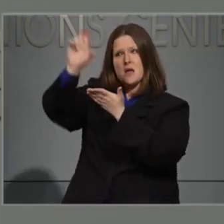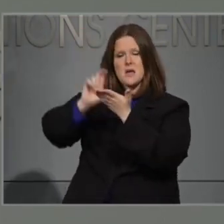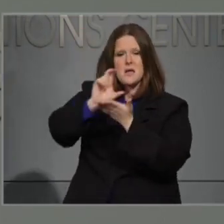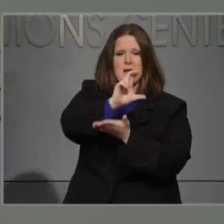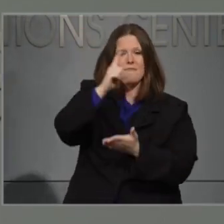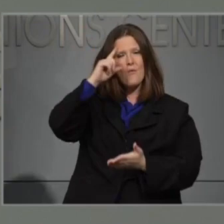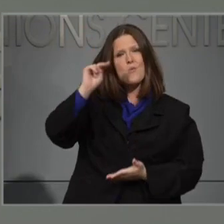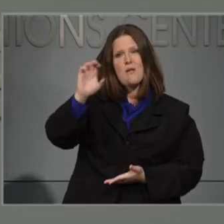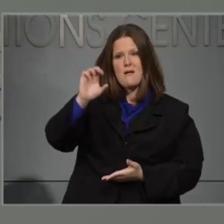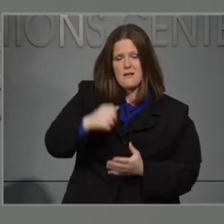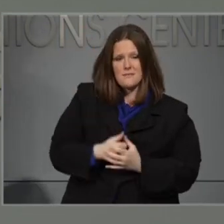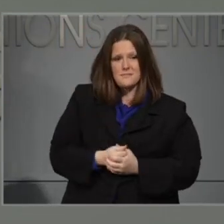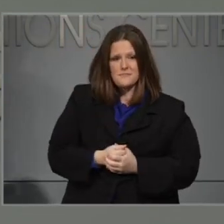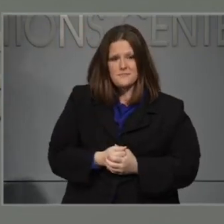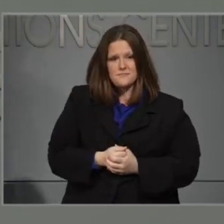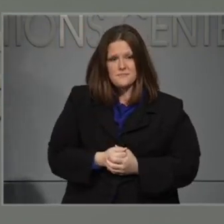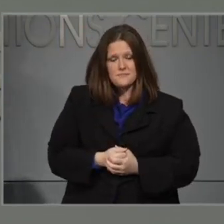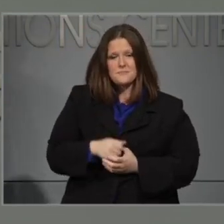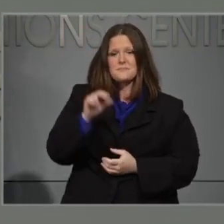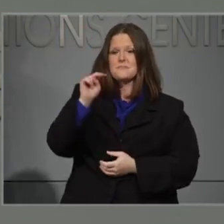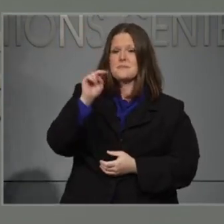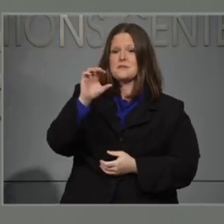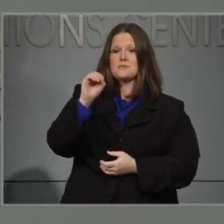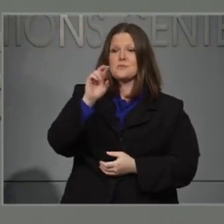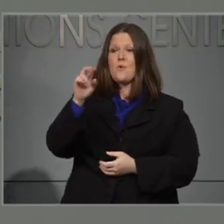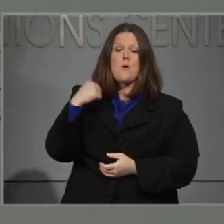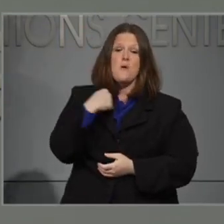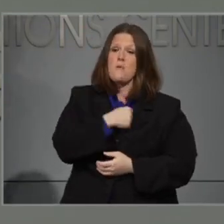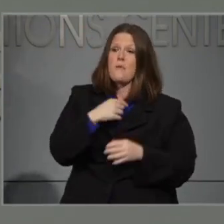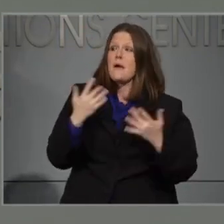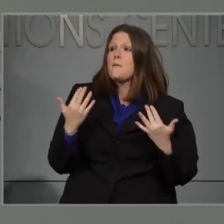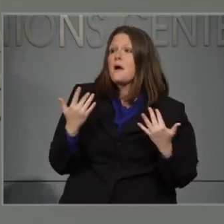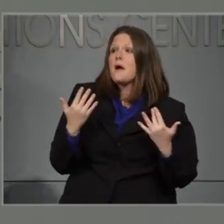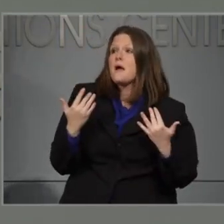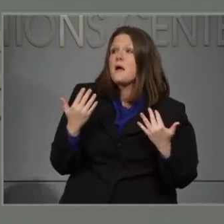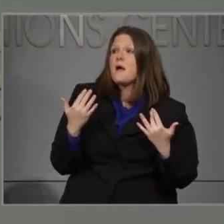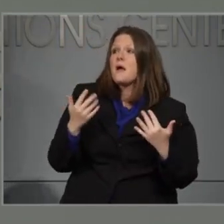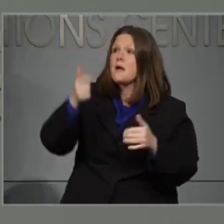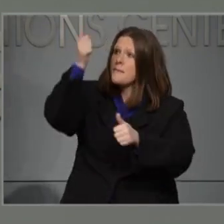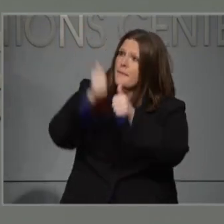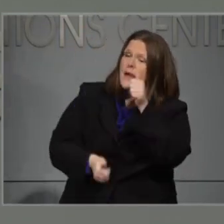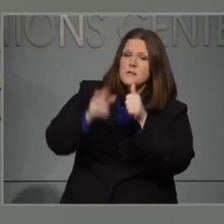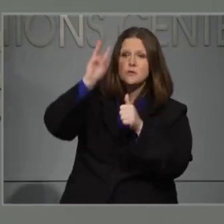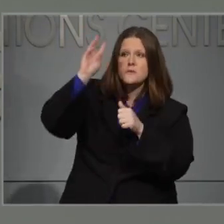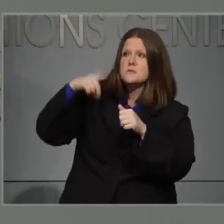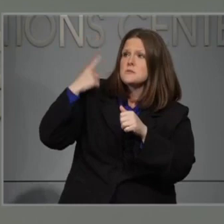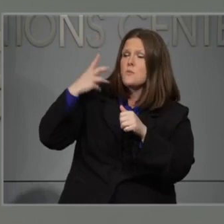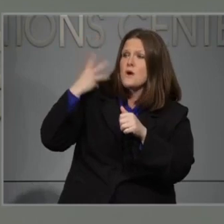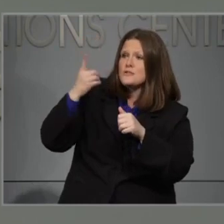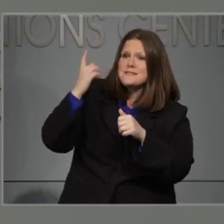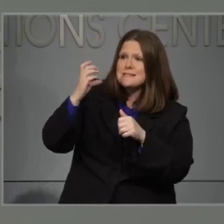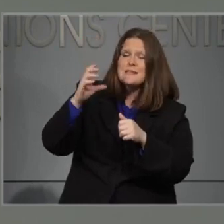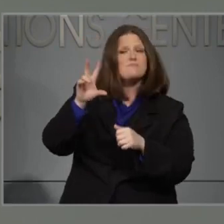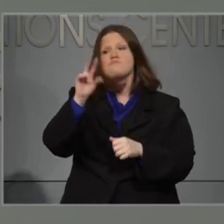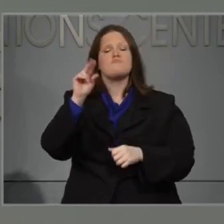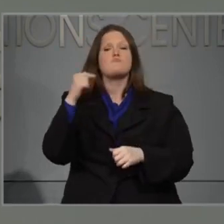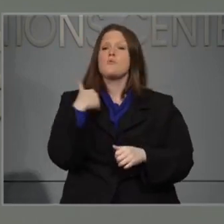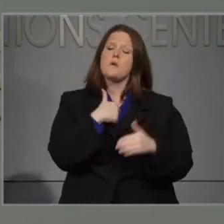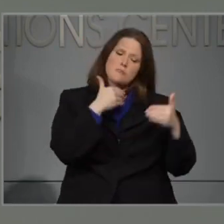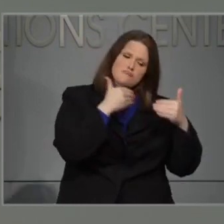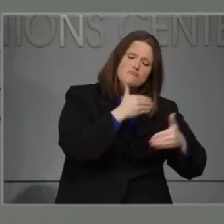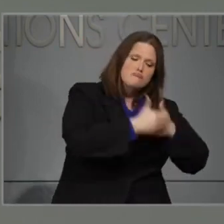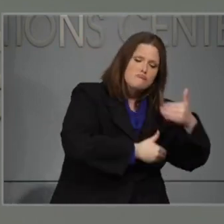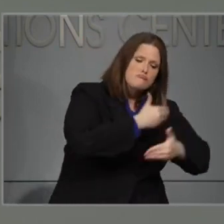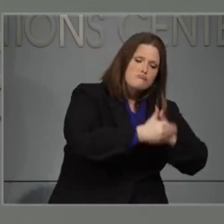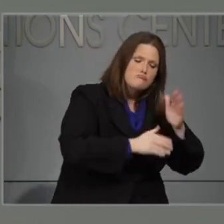North Carolina. However, NCORP did not stand still waiting for Washington. Instead, we engaged in advanced strategic planning that allowed us to submit